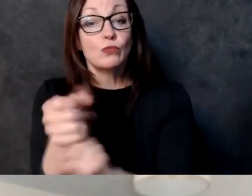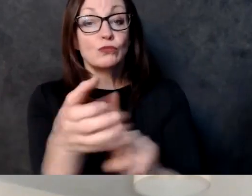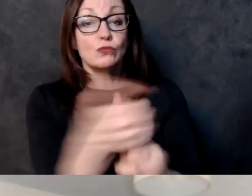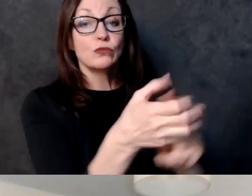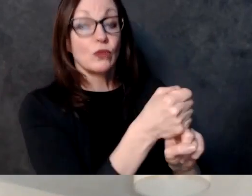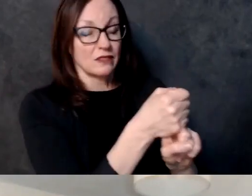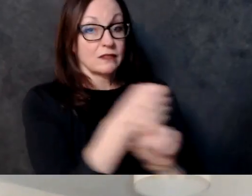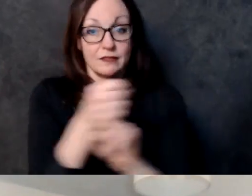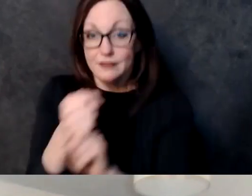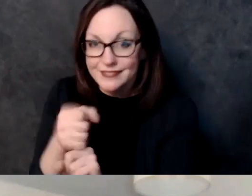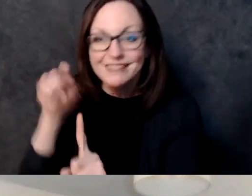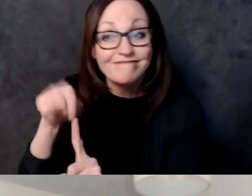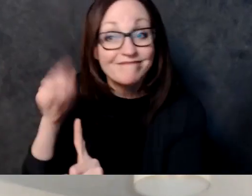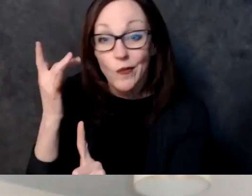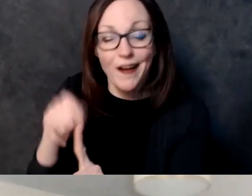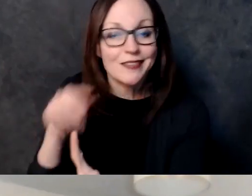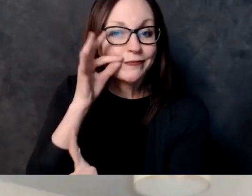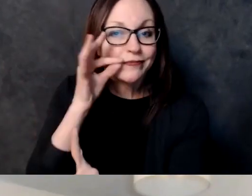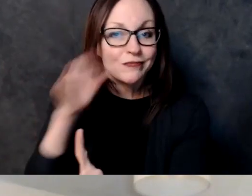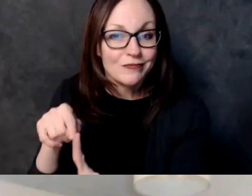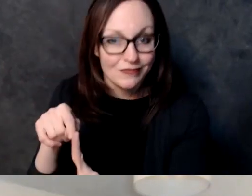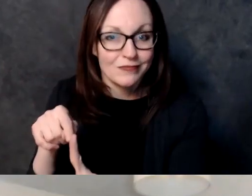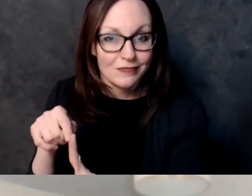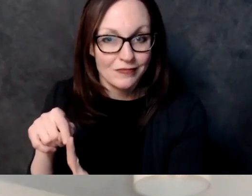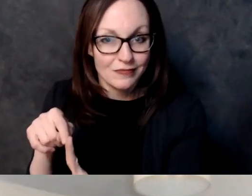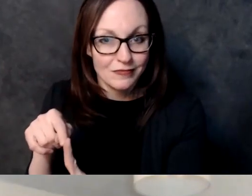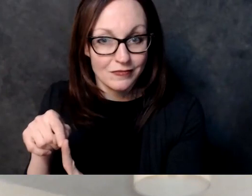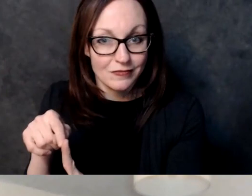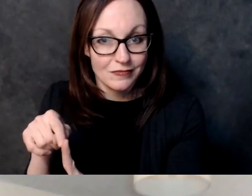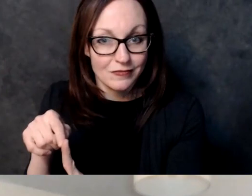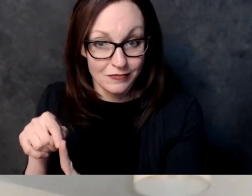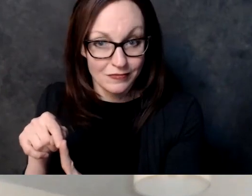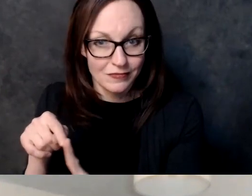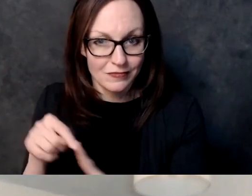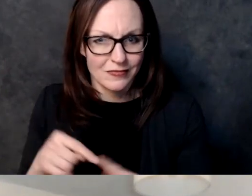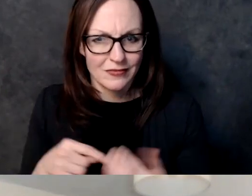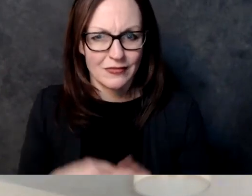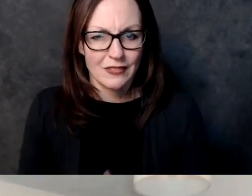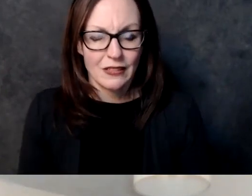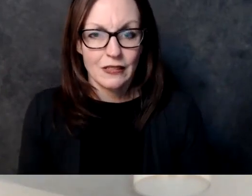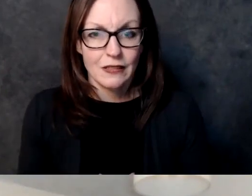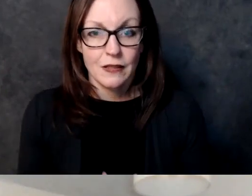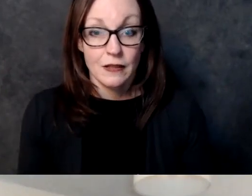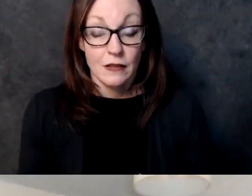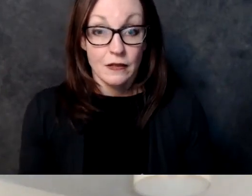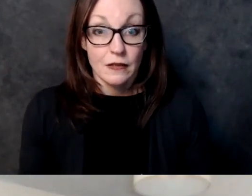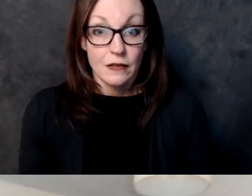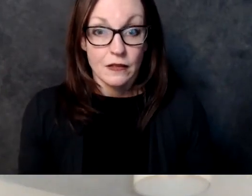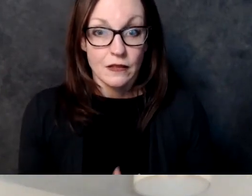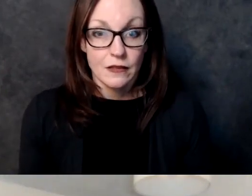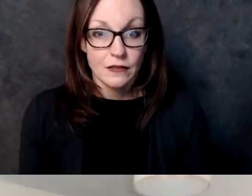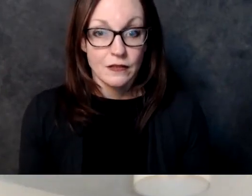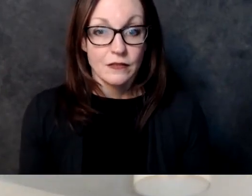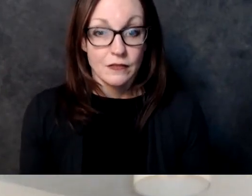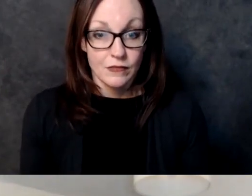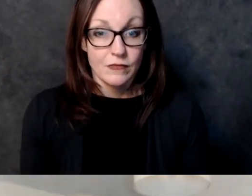black or white people and black people have about the same usage rate but the arrest rates are more than double uh well